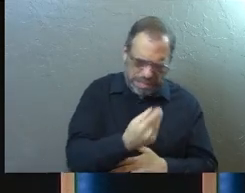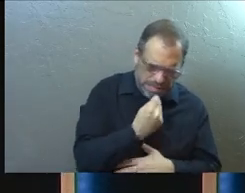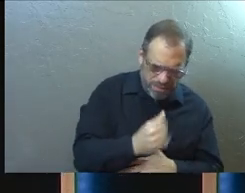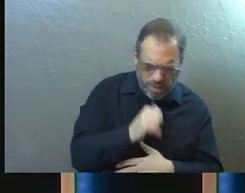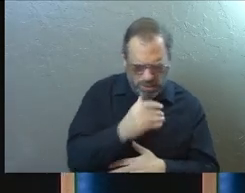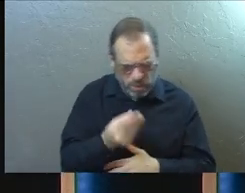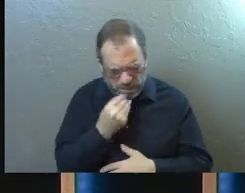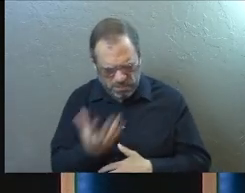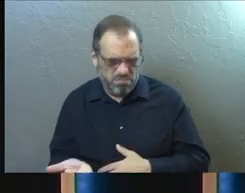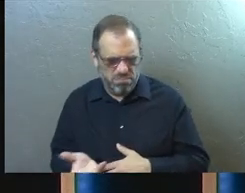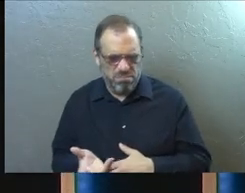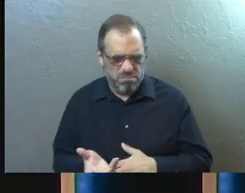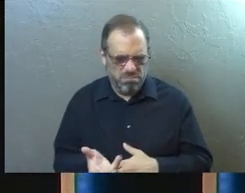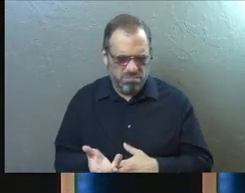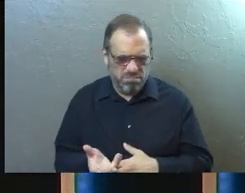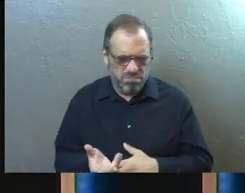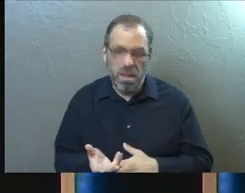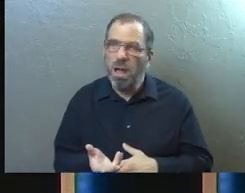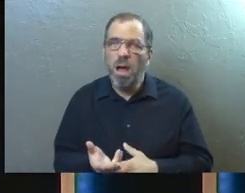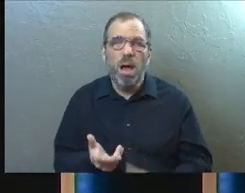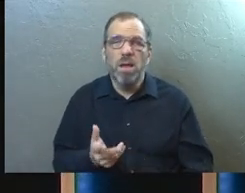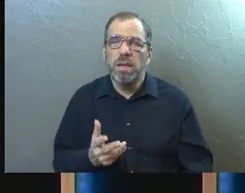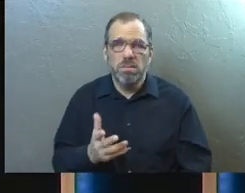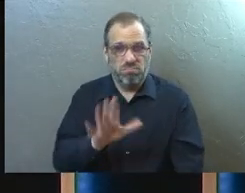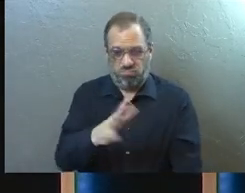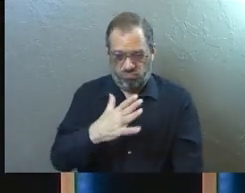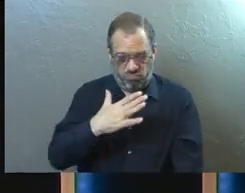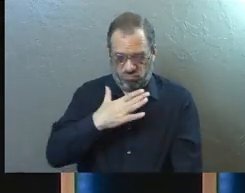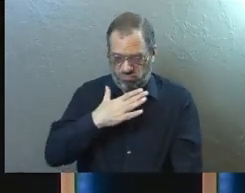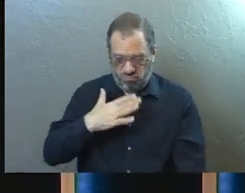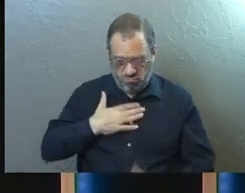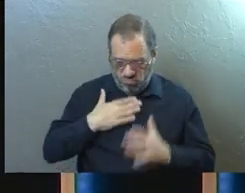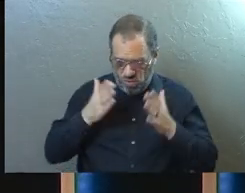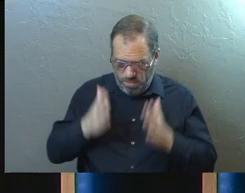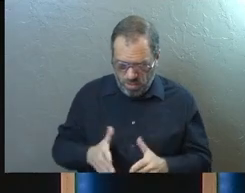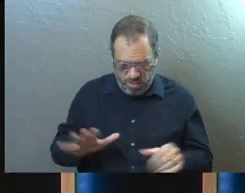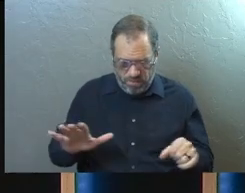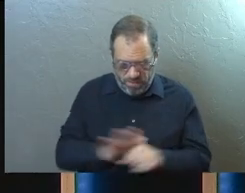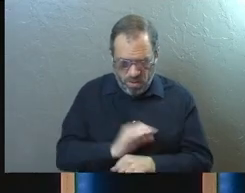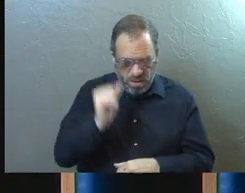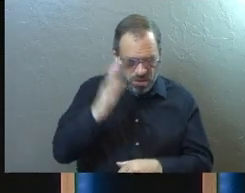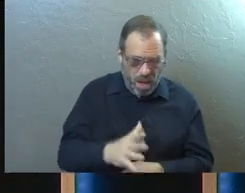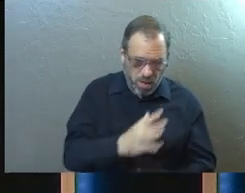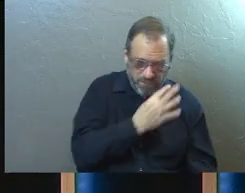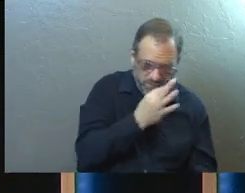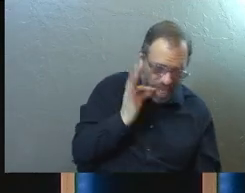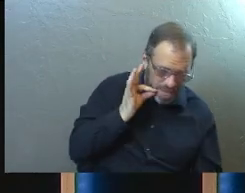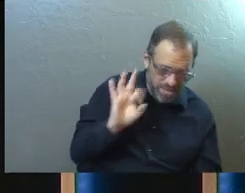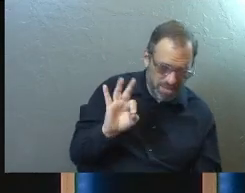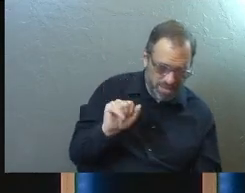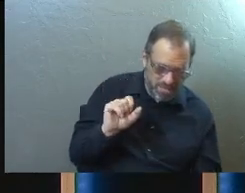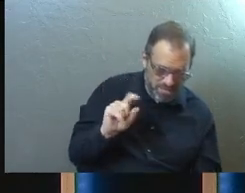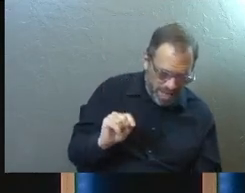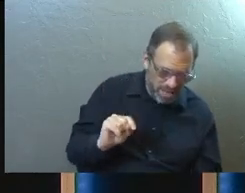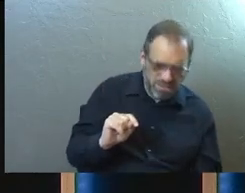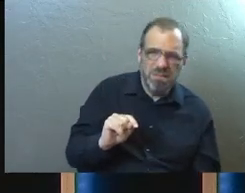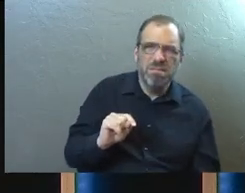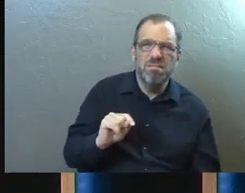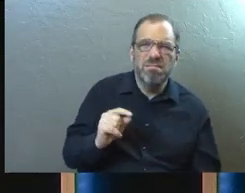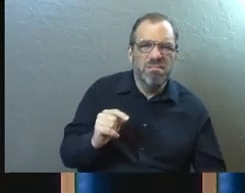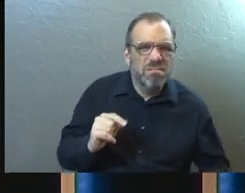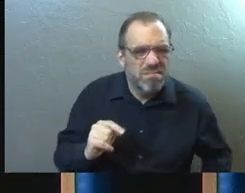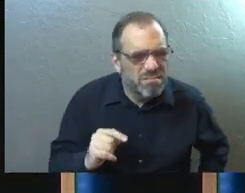or don't eat this? Because you're a whole person. Why does God want me to fast? Like what